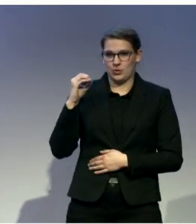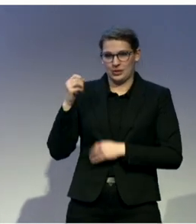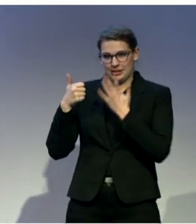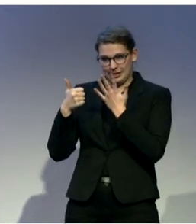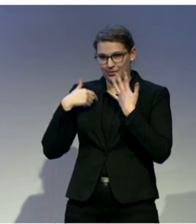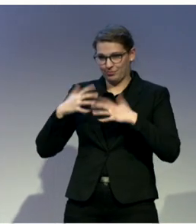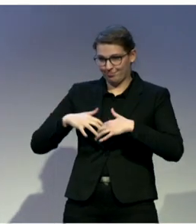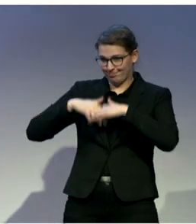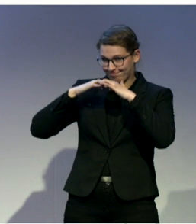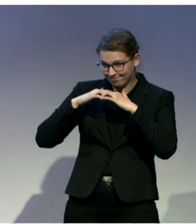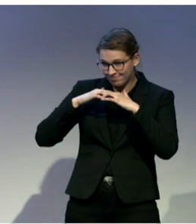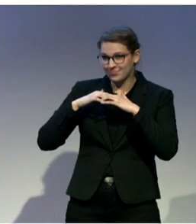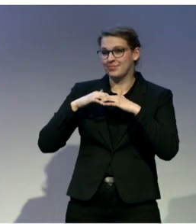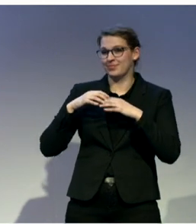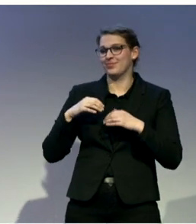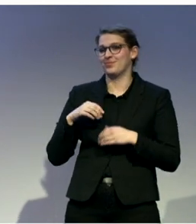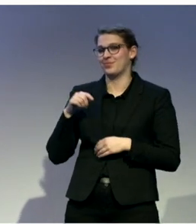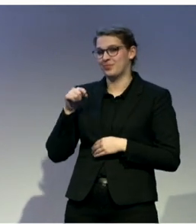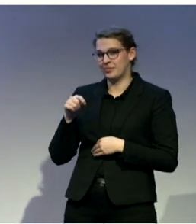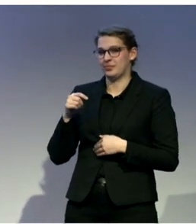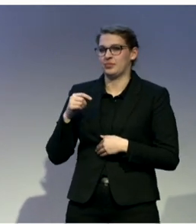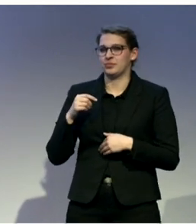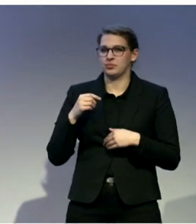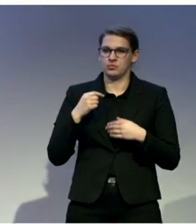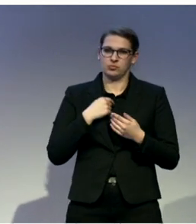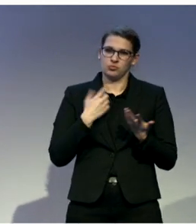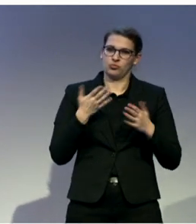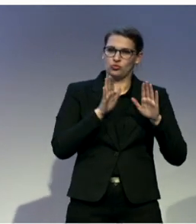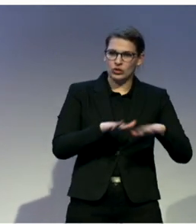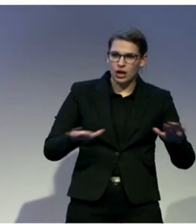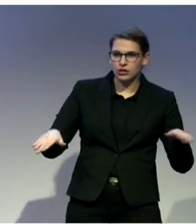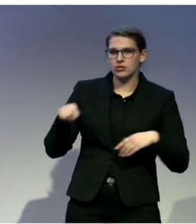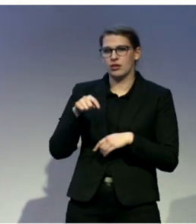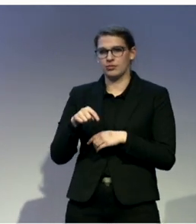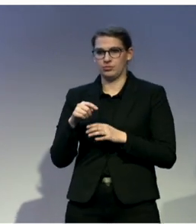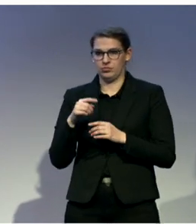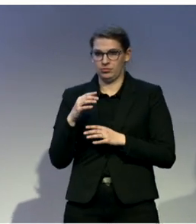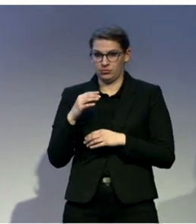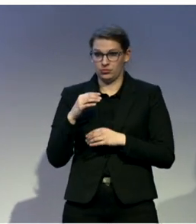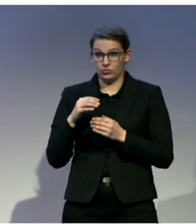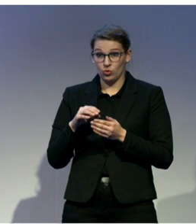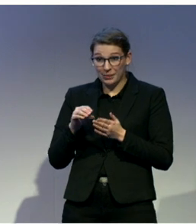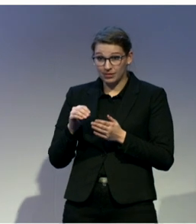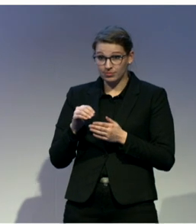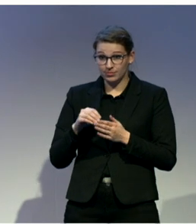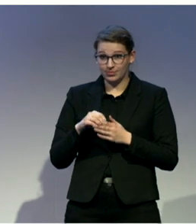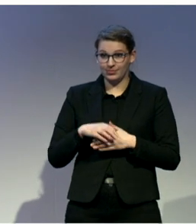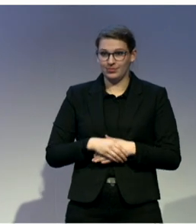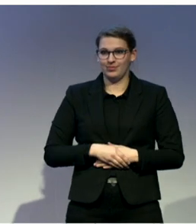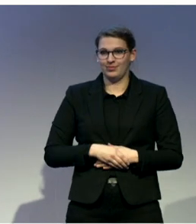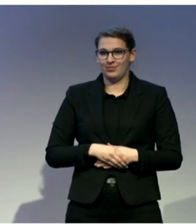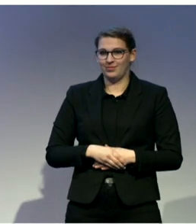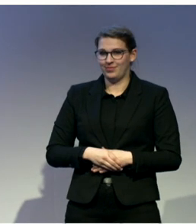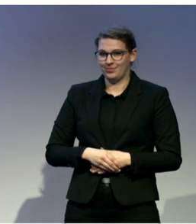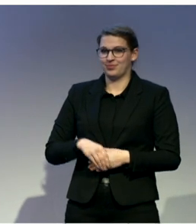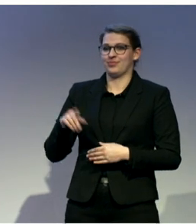It's the only association in Austria that offers sign language services and courses for families with deaf and hard-of-hearing